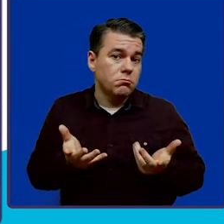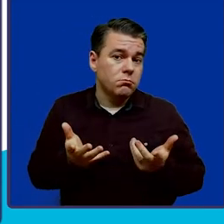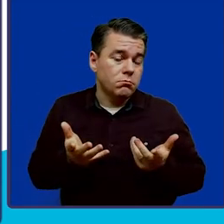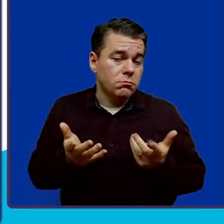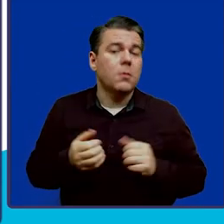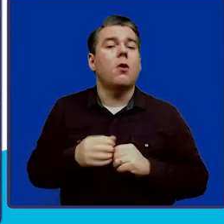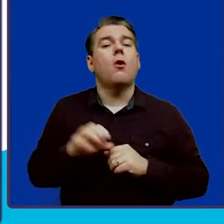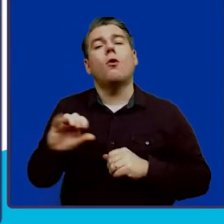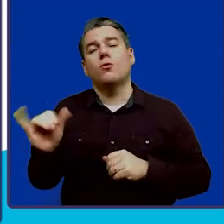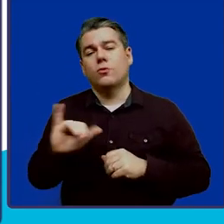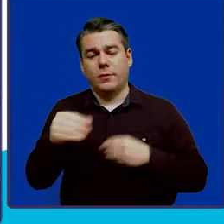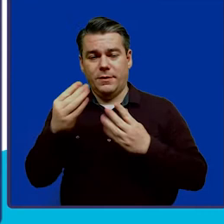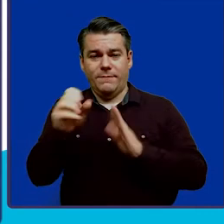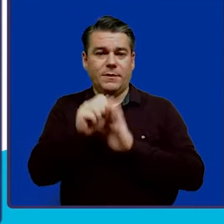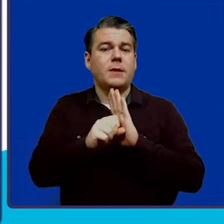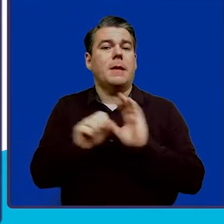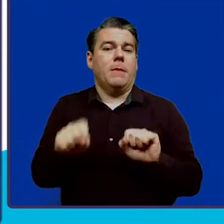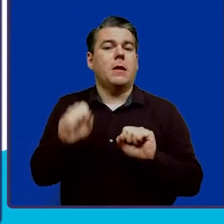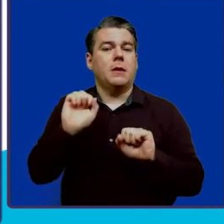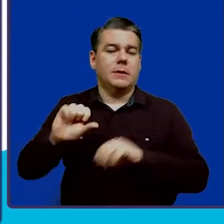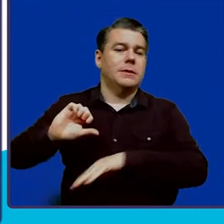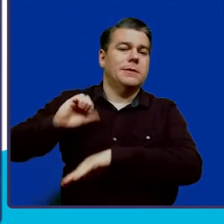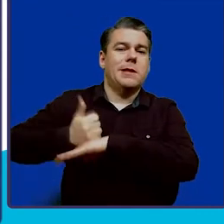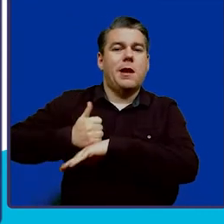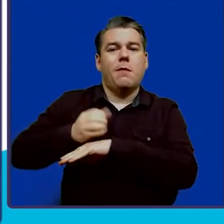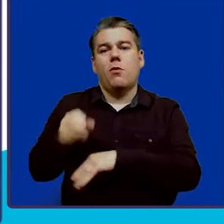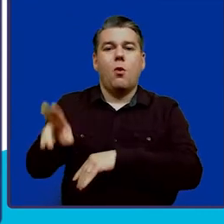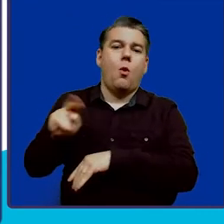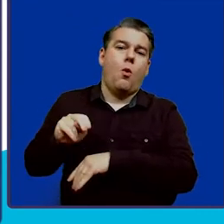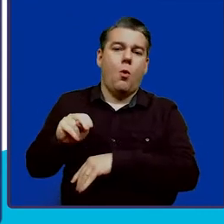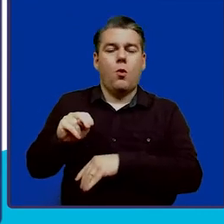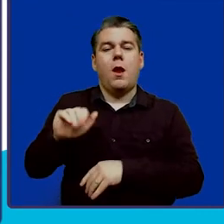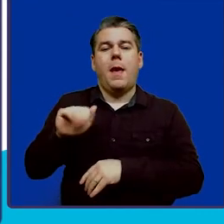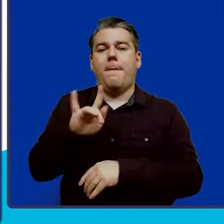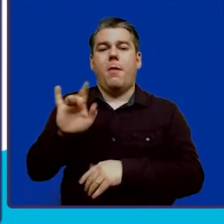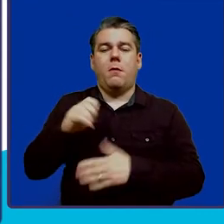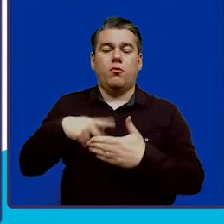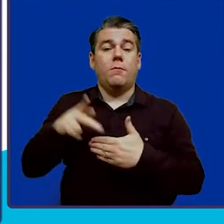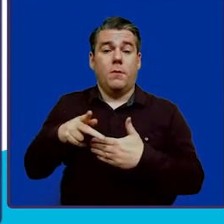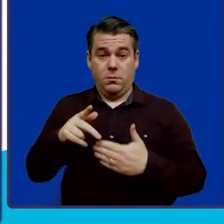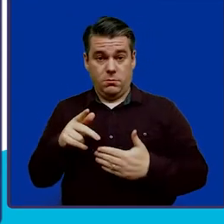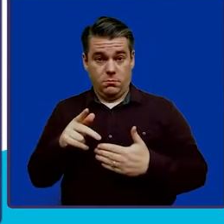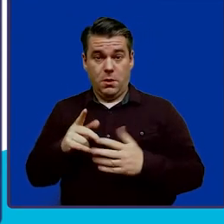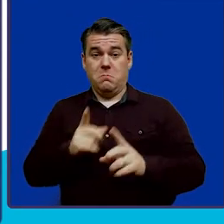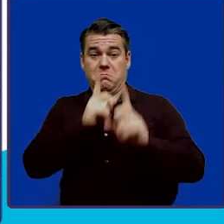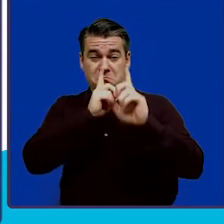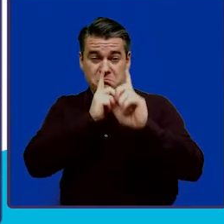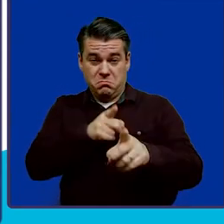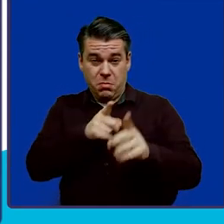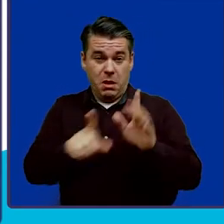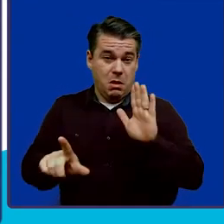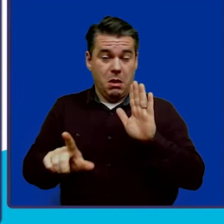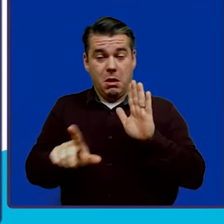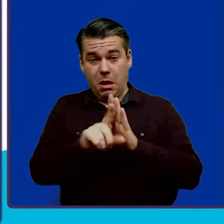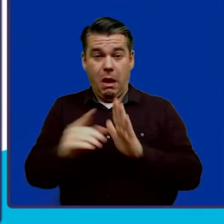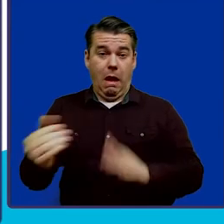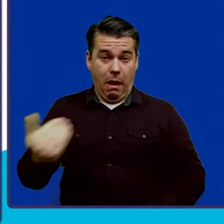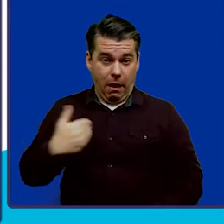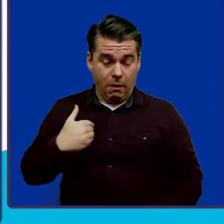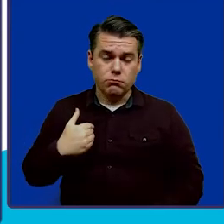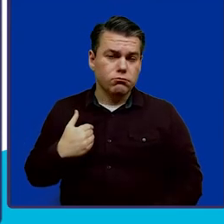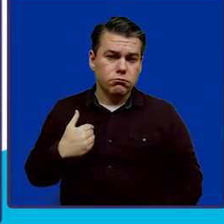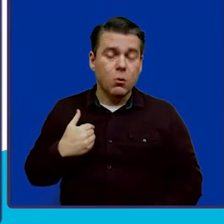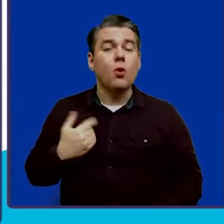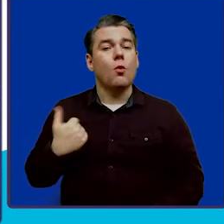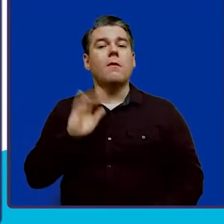the mechanism to create their own ABLE programs. However, the ABLE Act does not mandate that states have a program, so we do